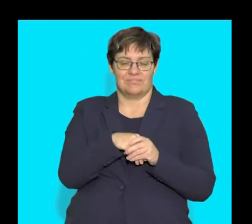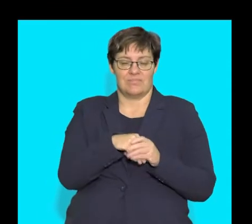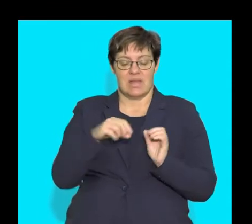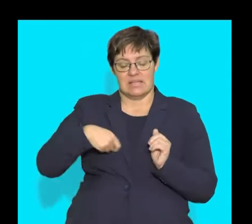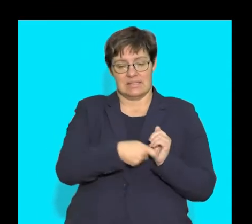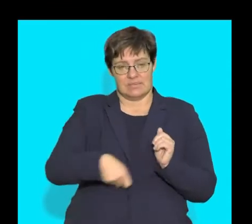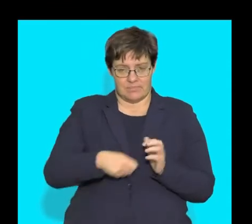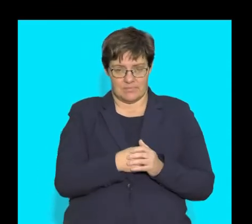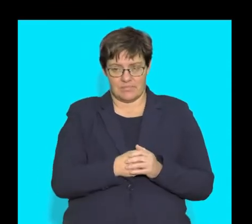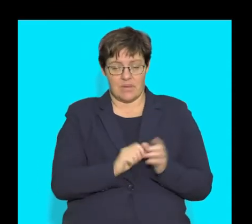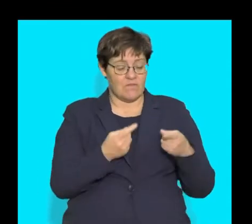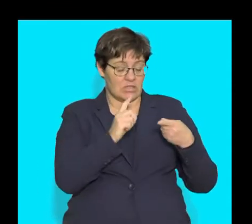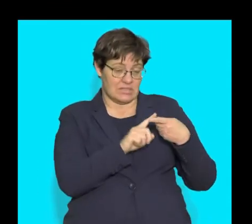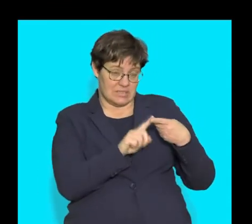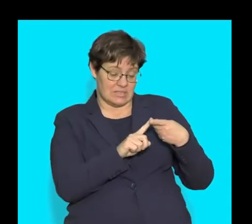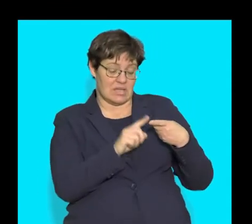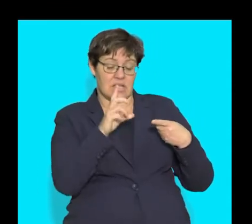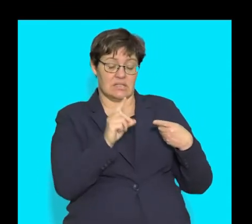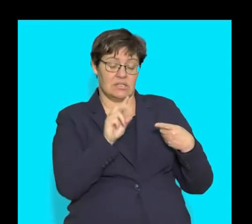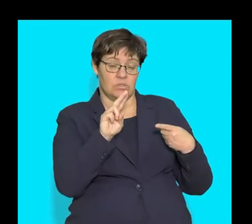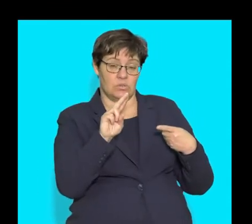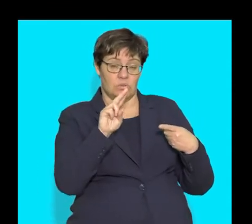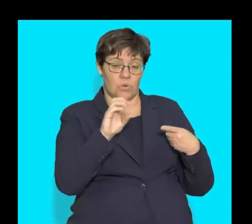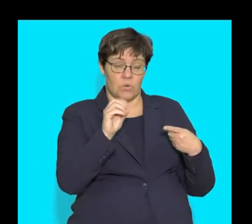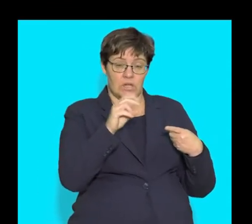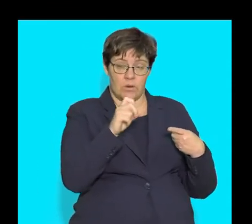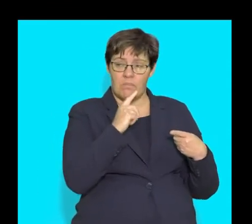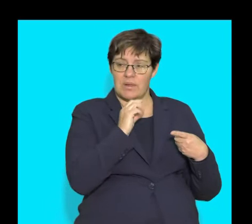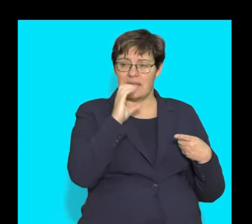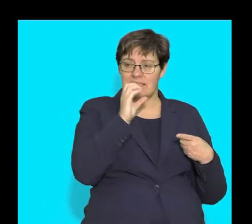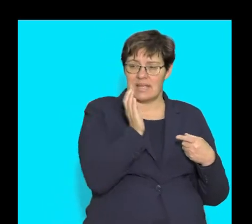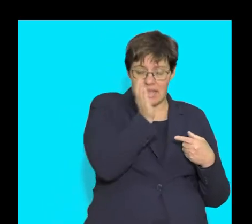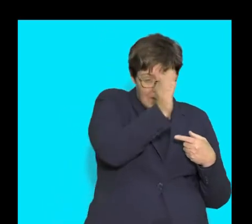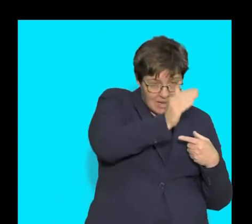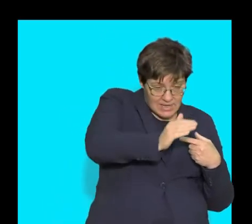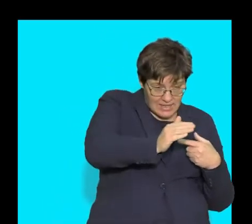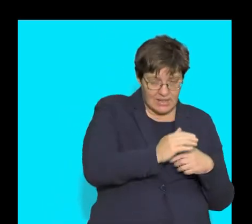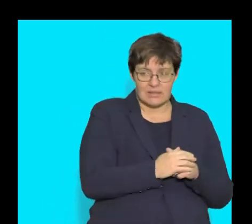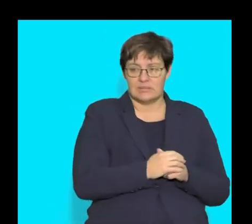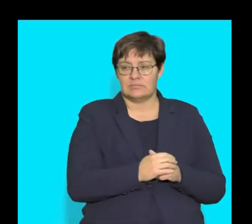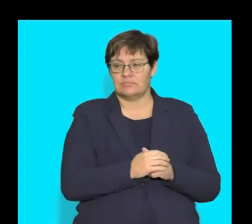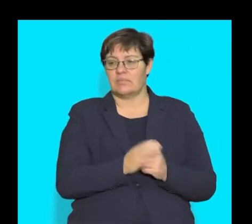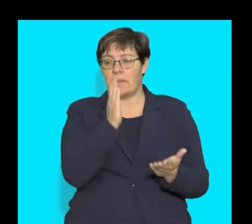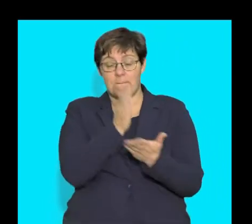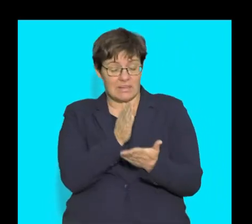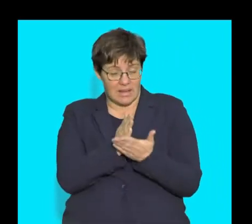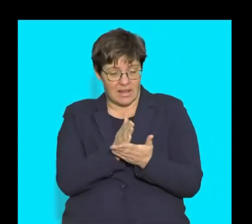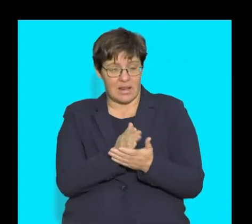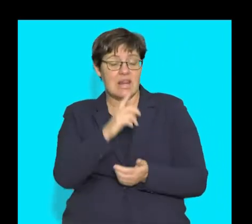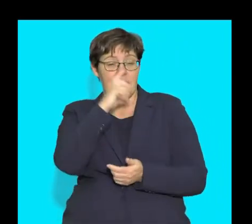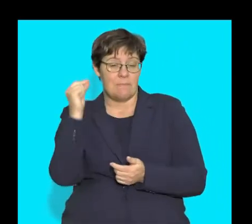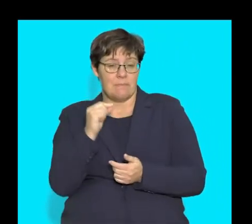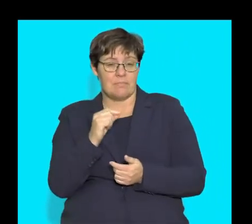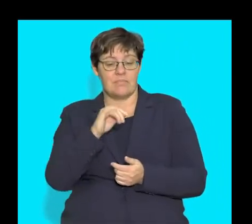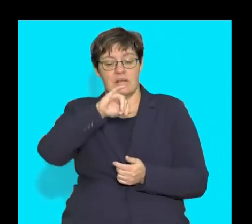the first part being this C-shaped structure called the duodenum, the middle part called the jejunum,